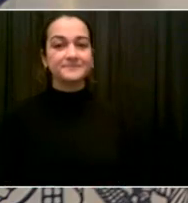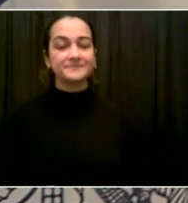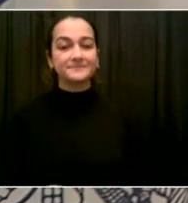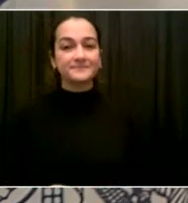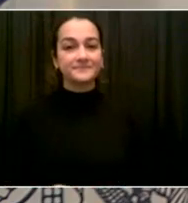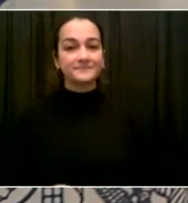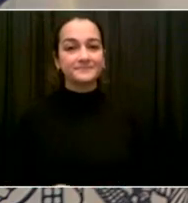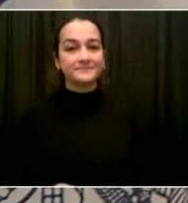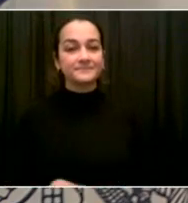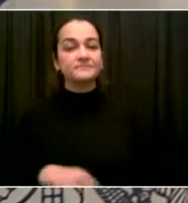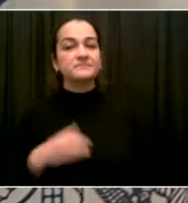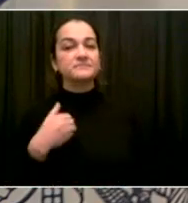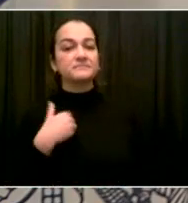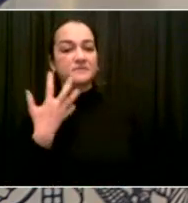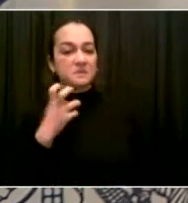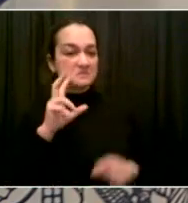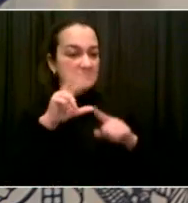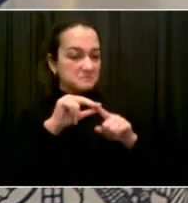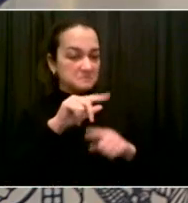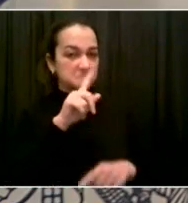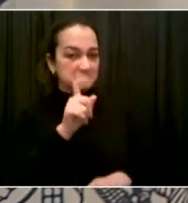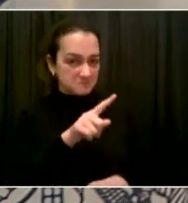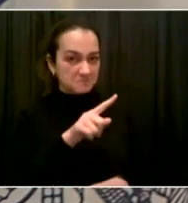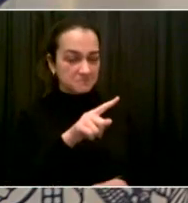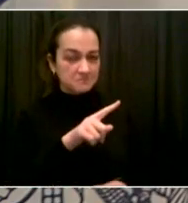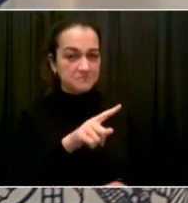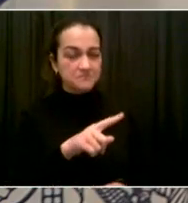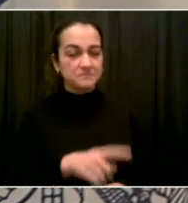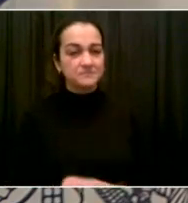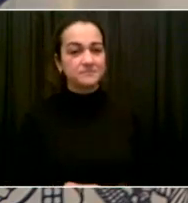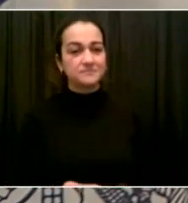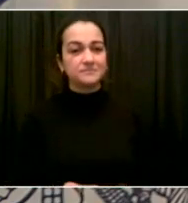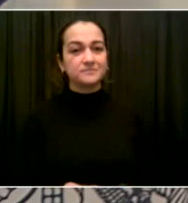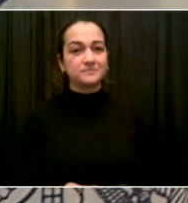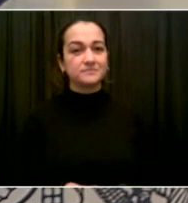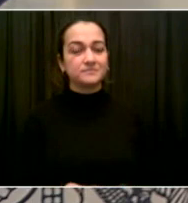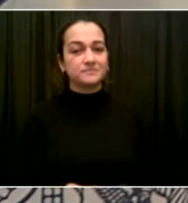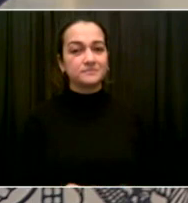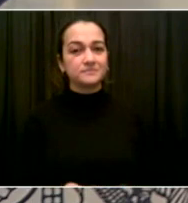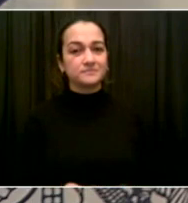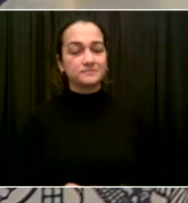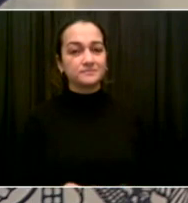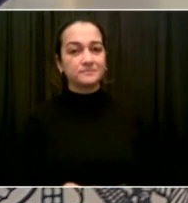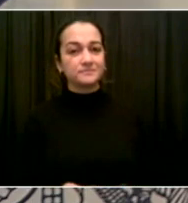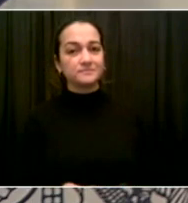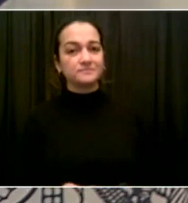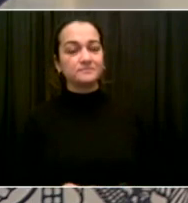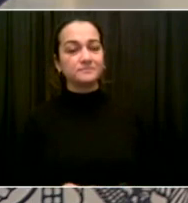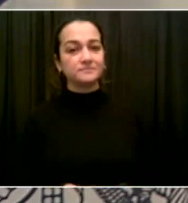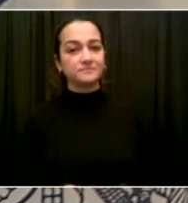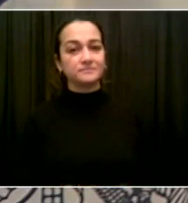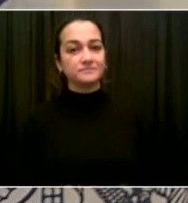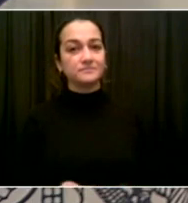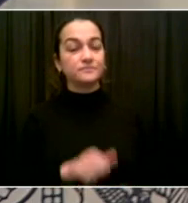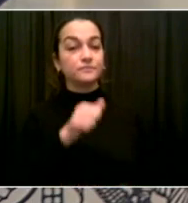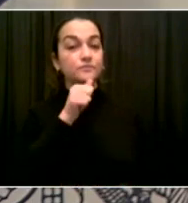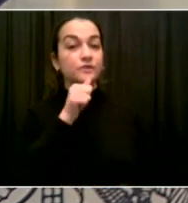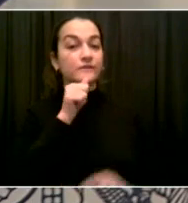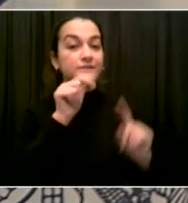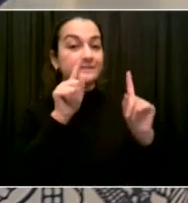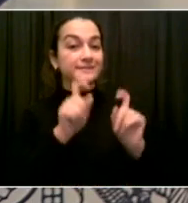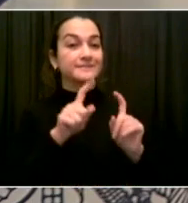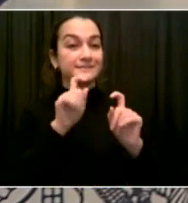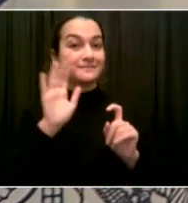question. So how are you checking on the accuracy of these private testing companies? Are they reliable?